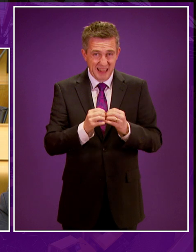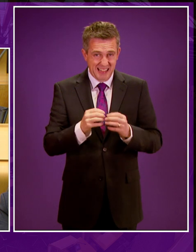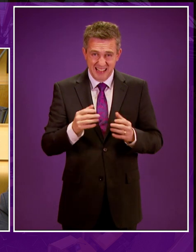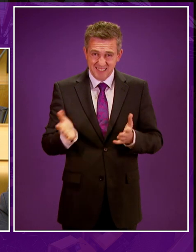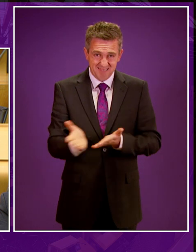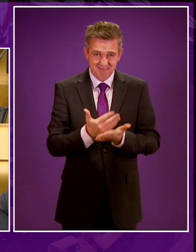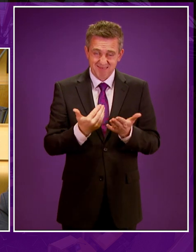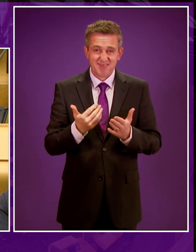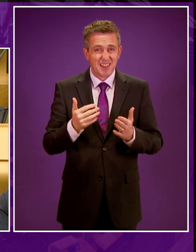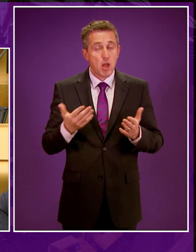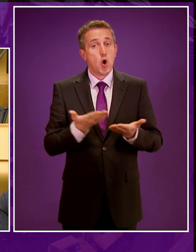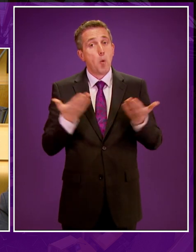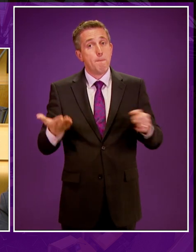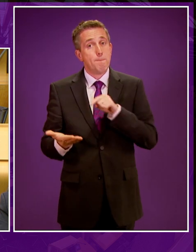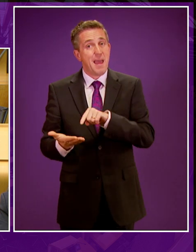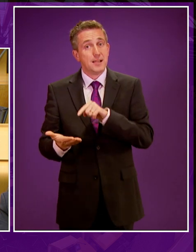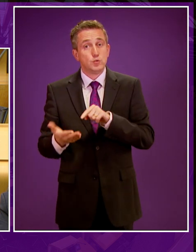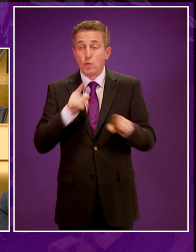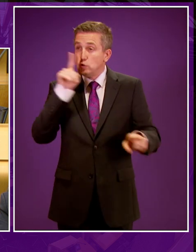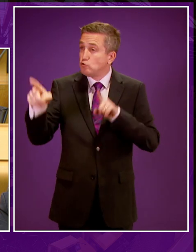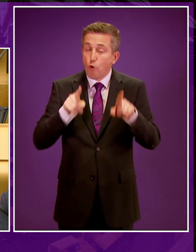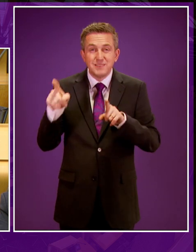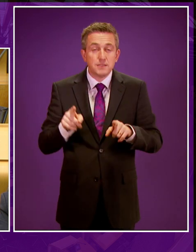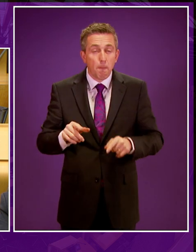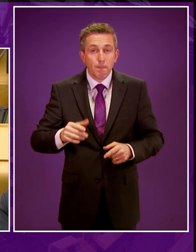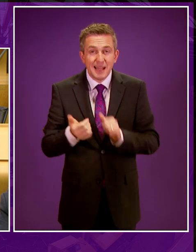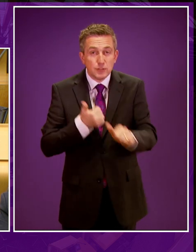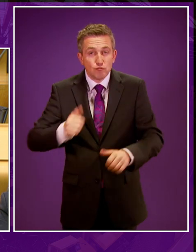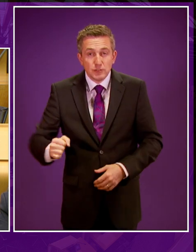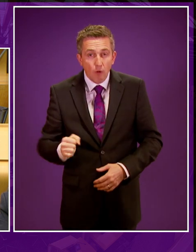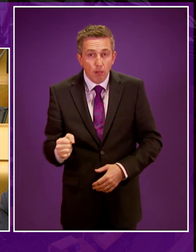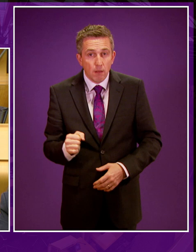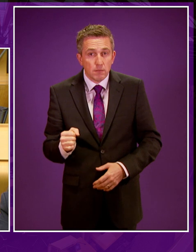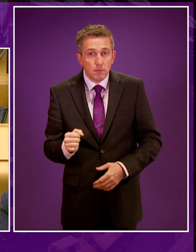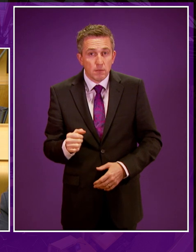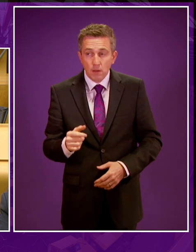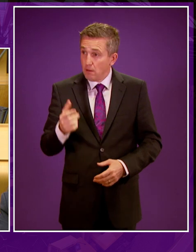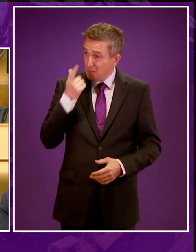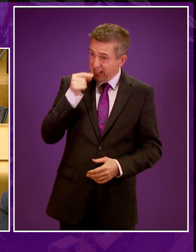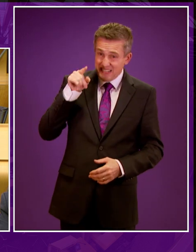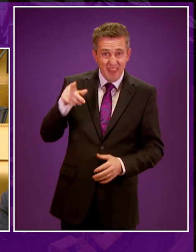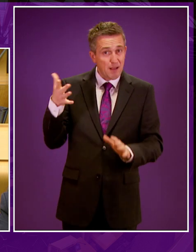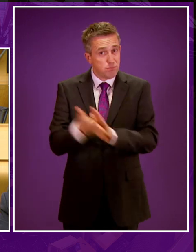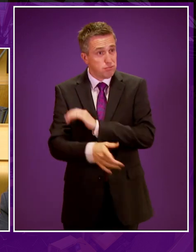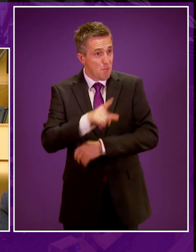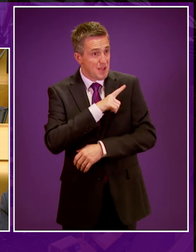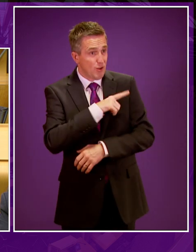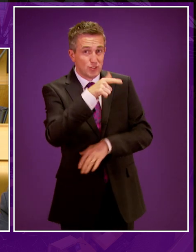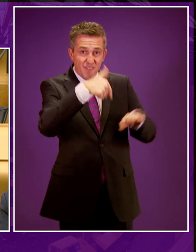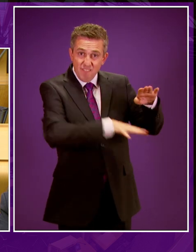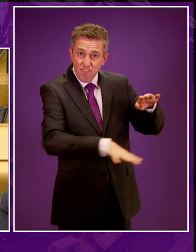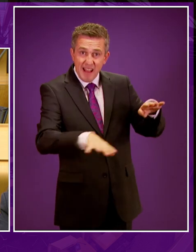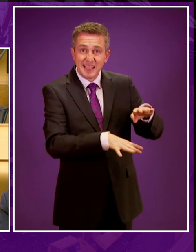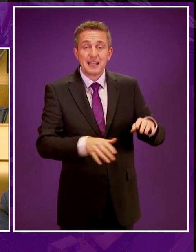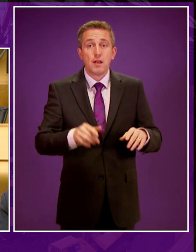ahead. Put that in comparison to the tourism industry, for example, that could be impacted by fracking, which has an annual